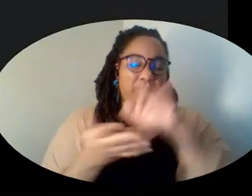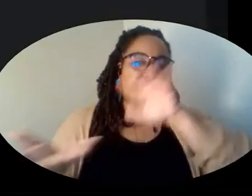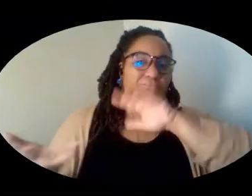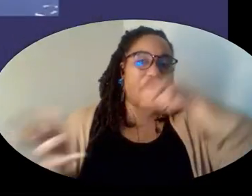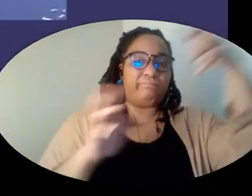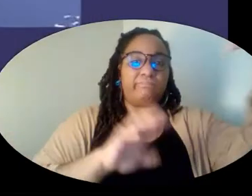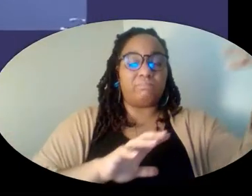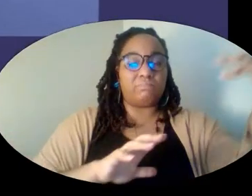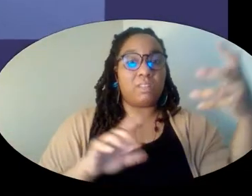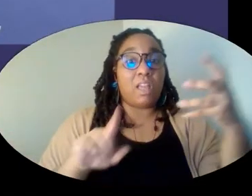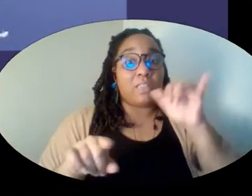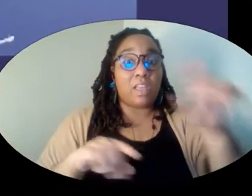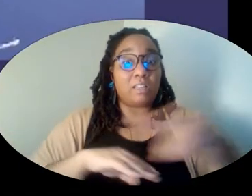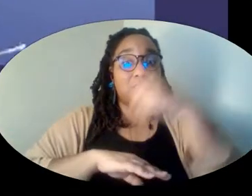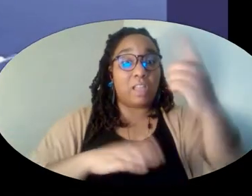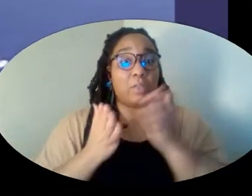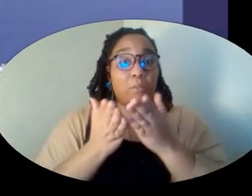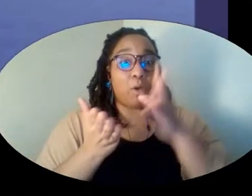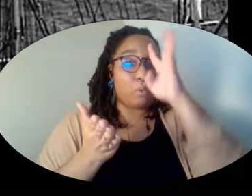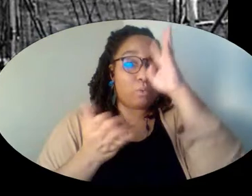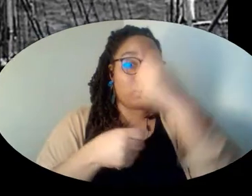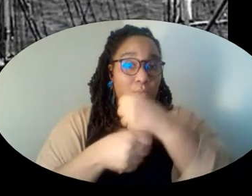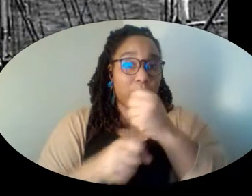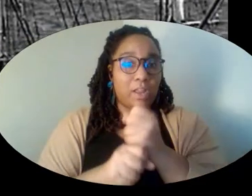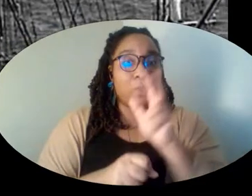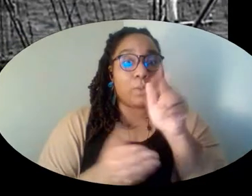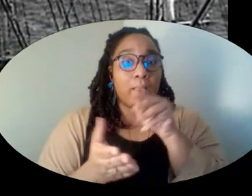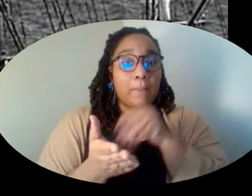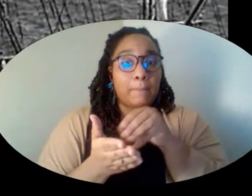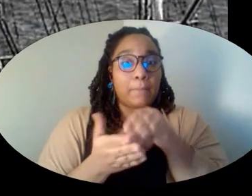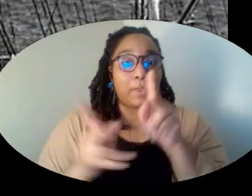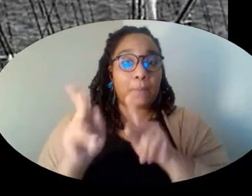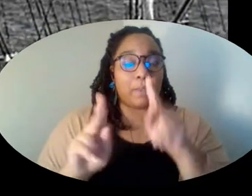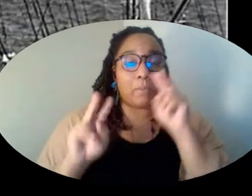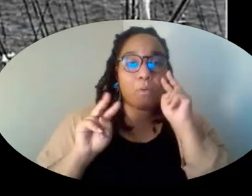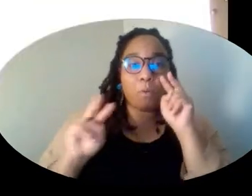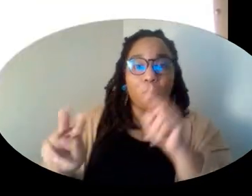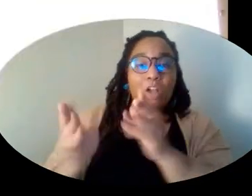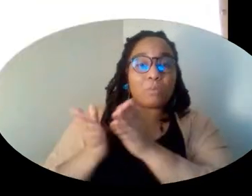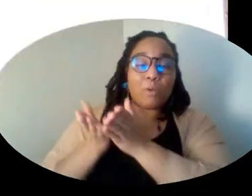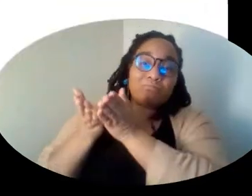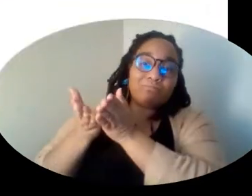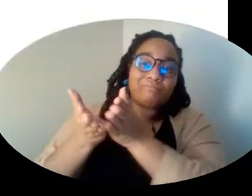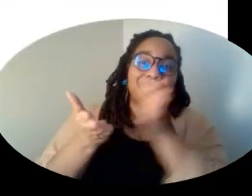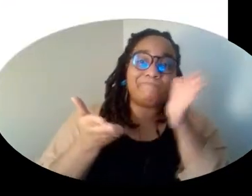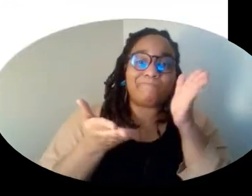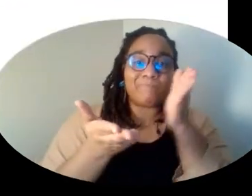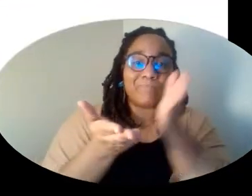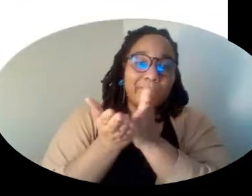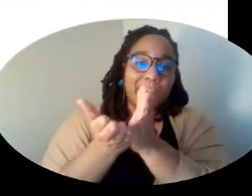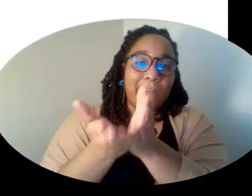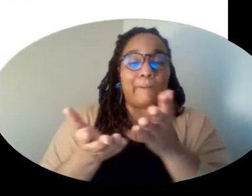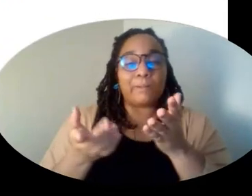and that incredible day when three million people gathered in lower Manhattan to watch off sails. In 1976, the